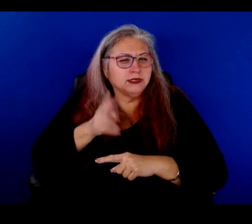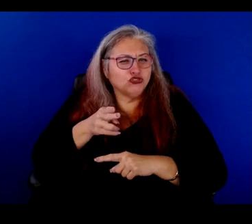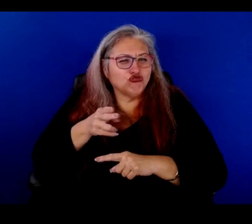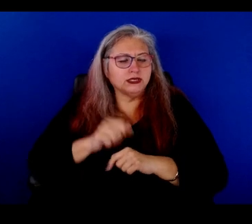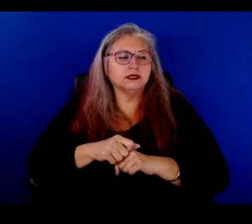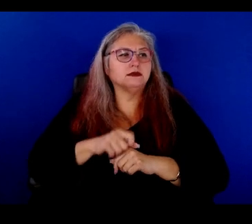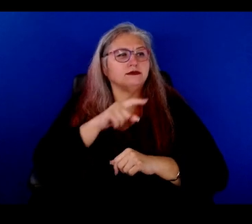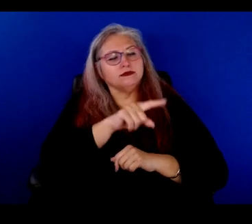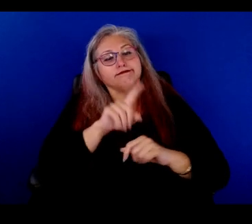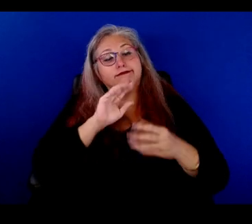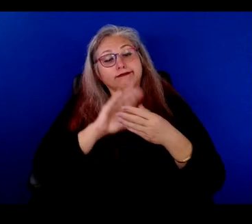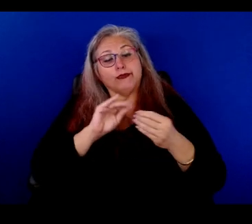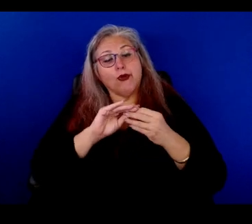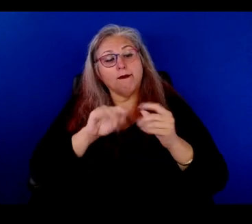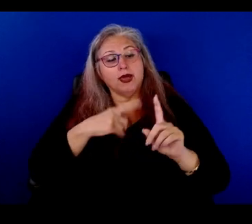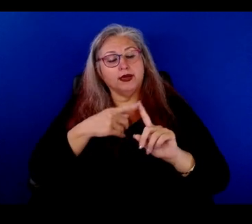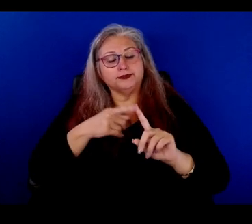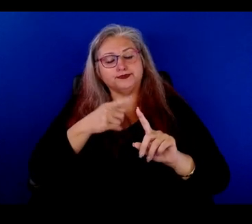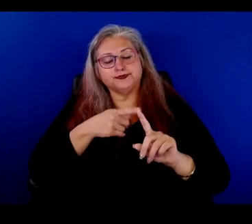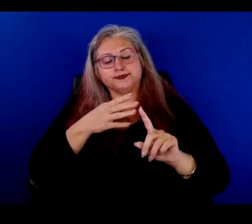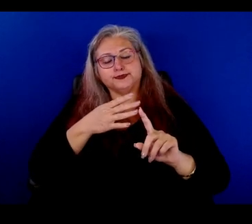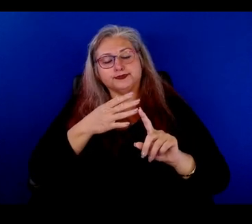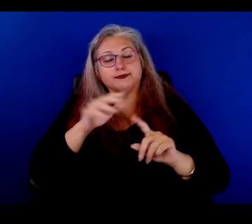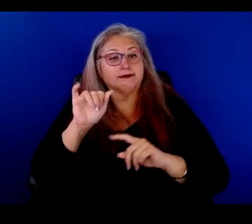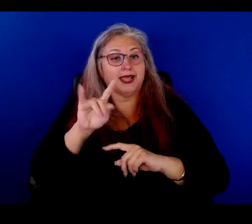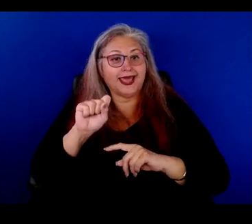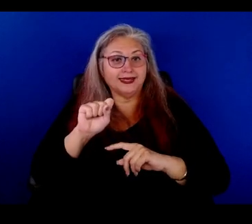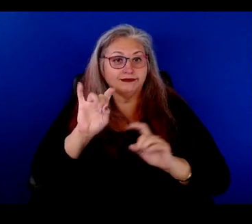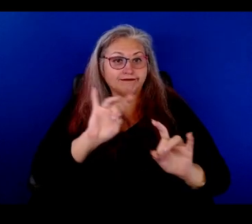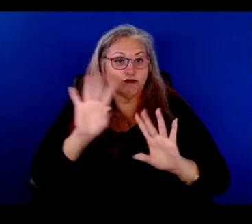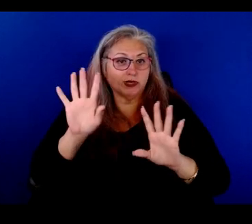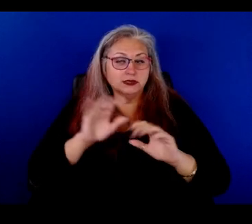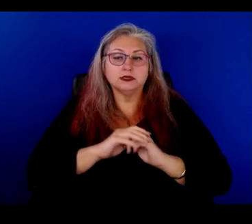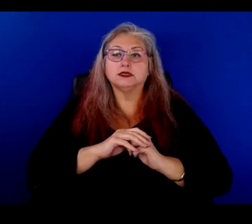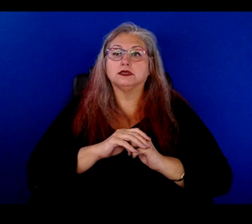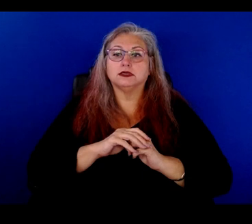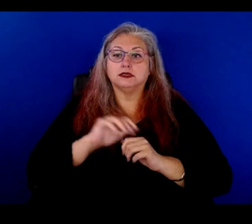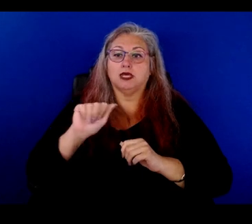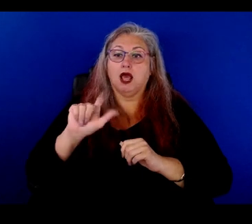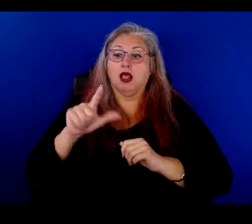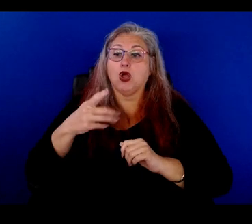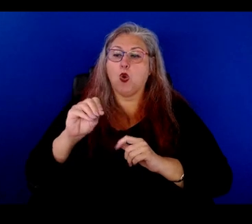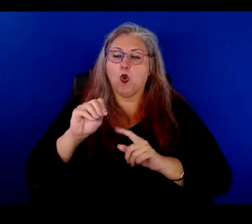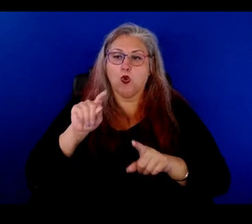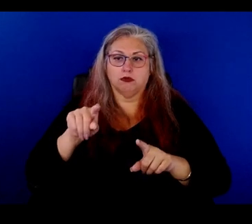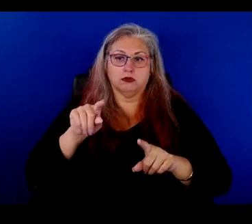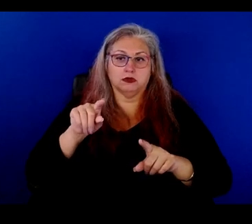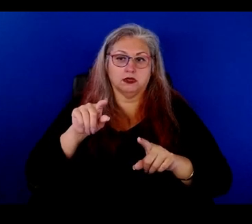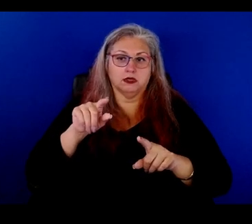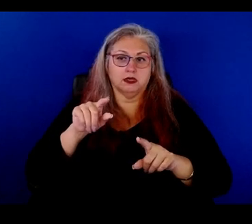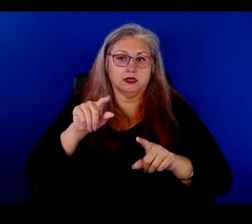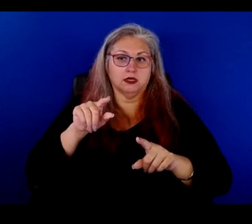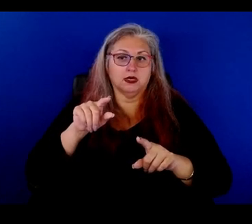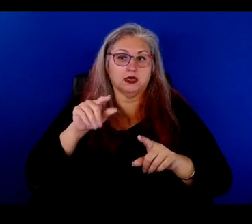When she talks about the, the AIDS crisis, Algo basically had